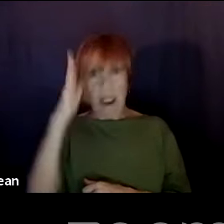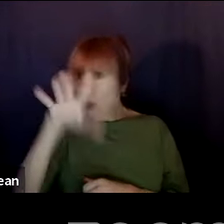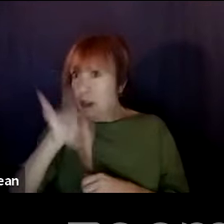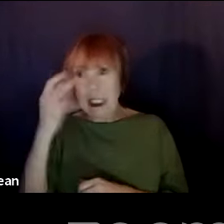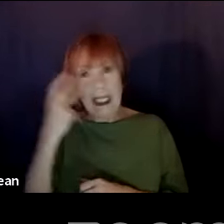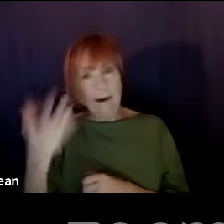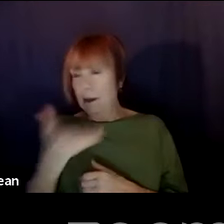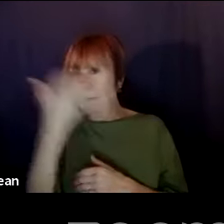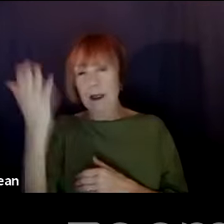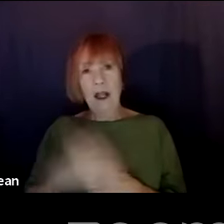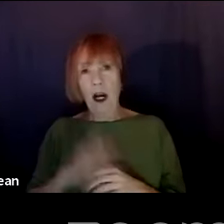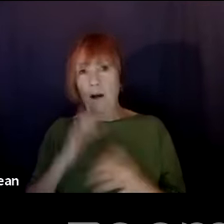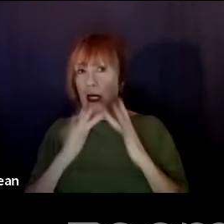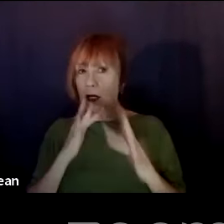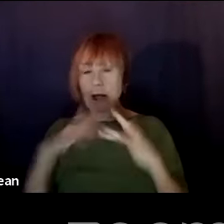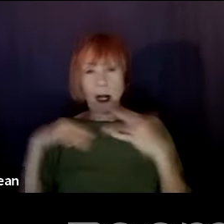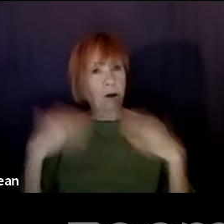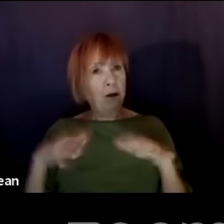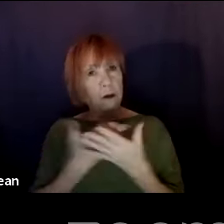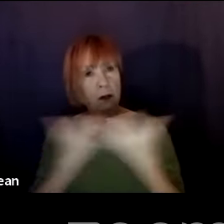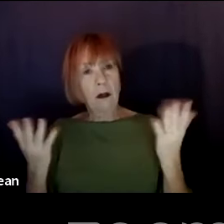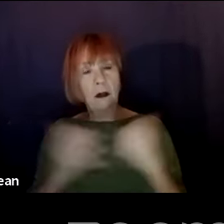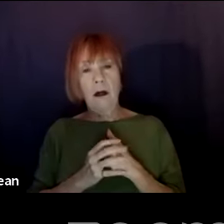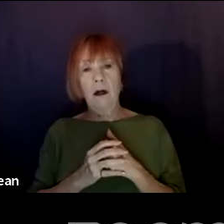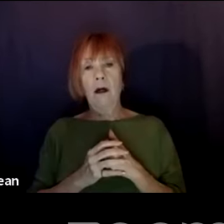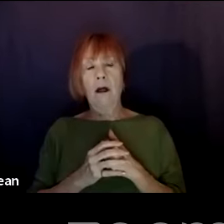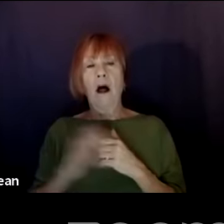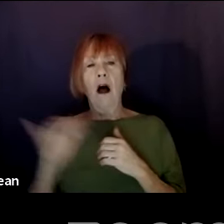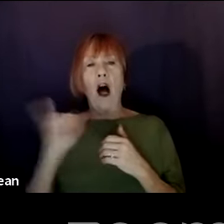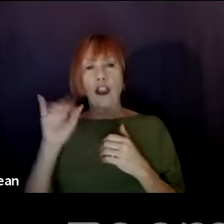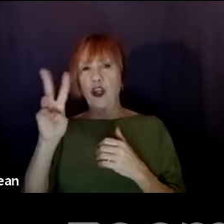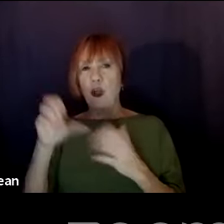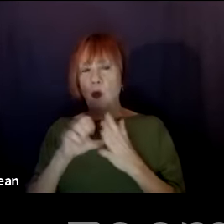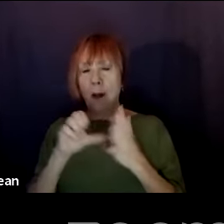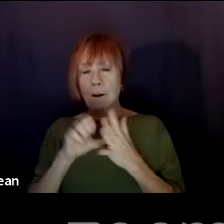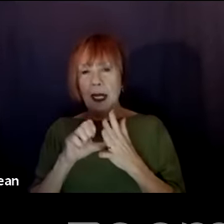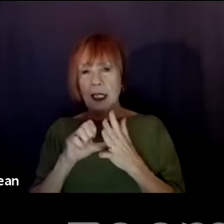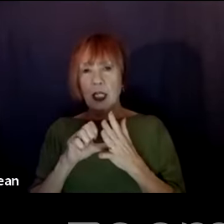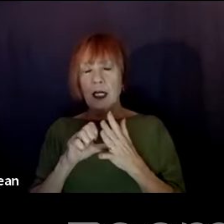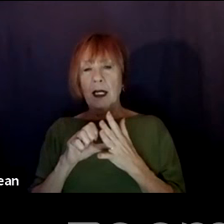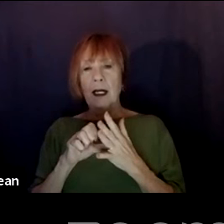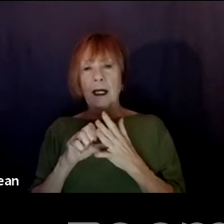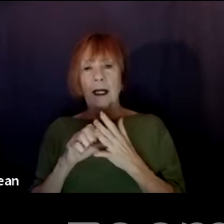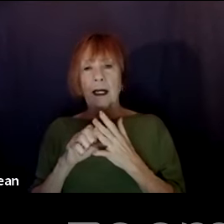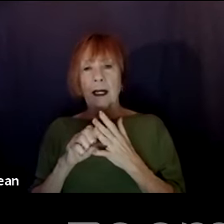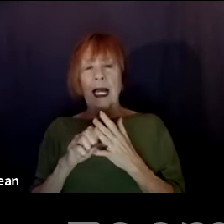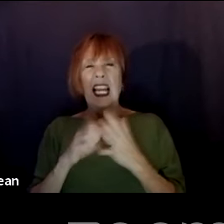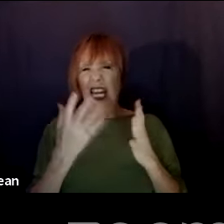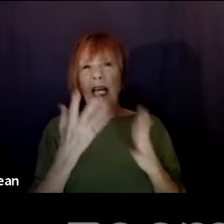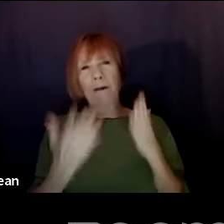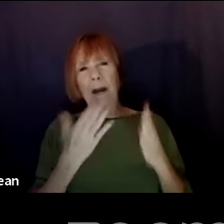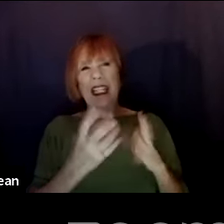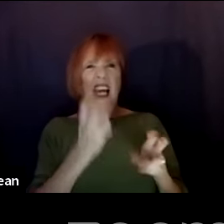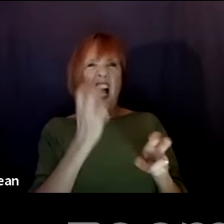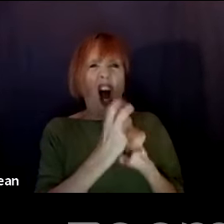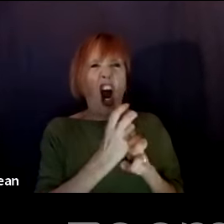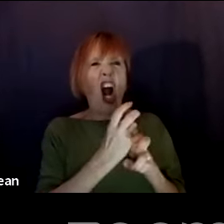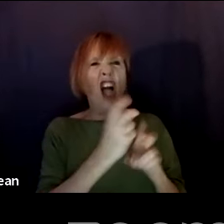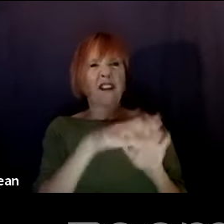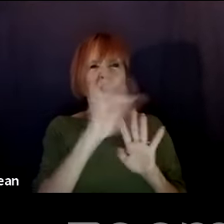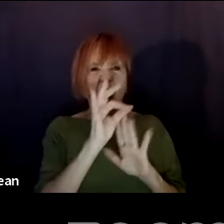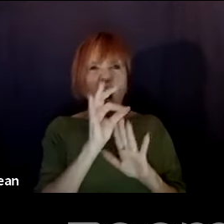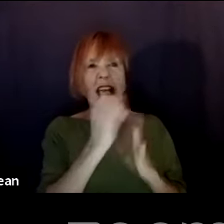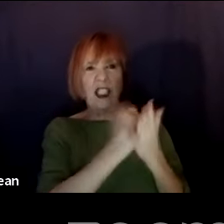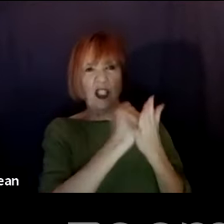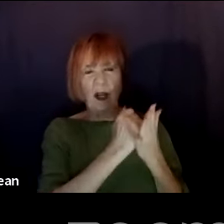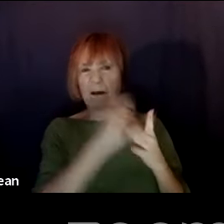And also, if you, there is a site, if you can't find like a hard-to-find script again, and you're not in LA, you can't go to the